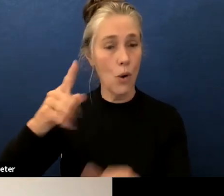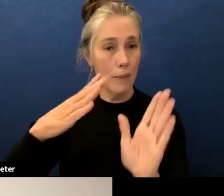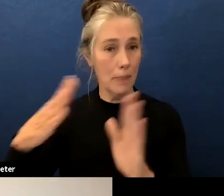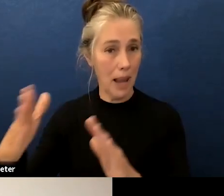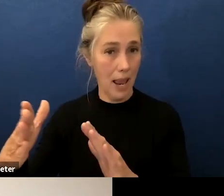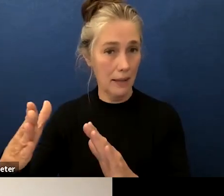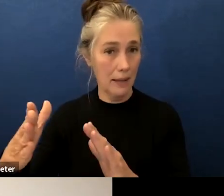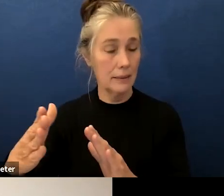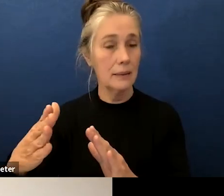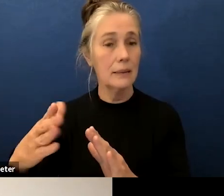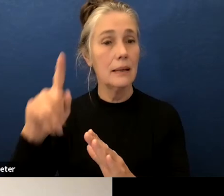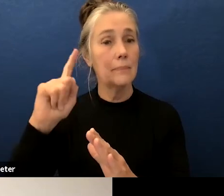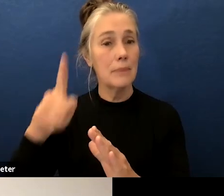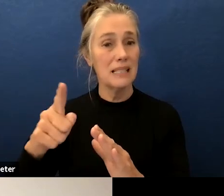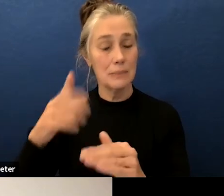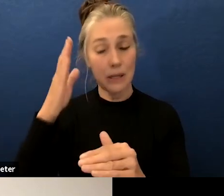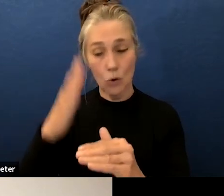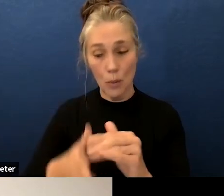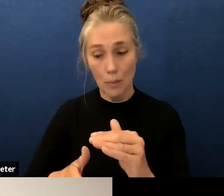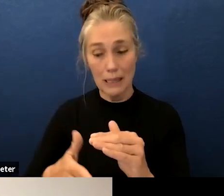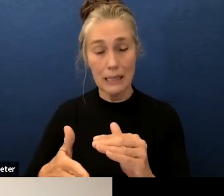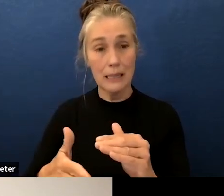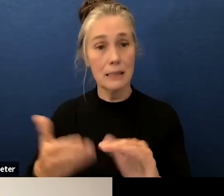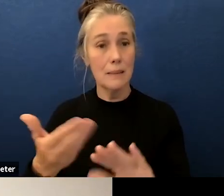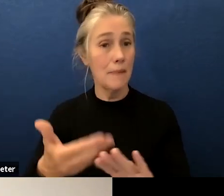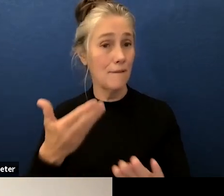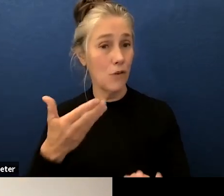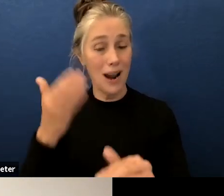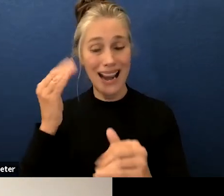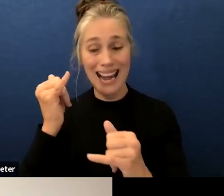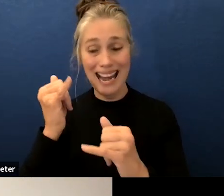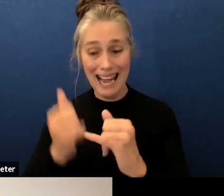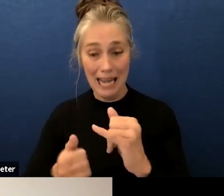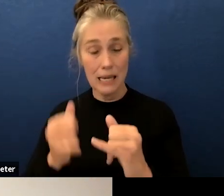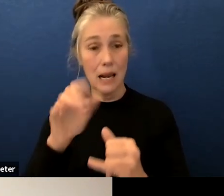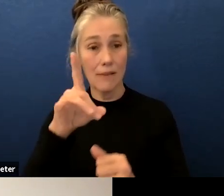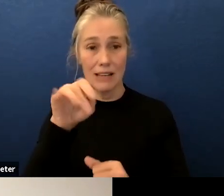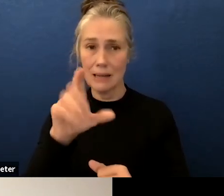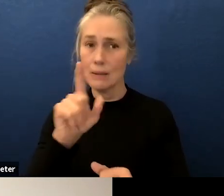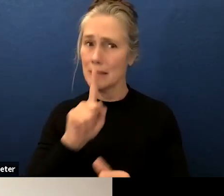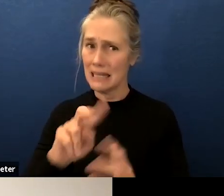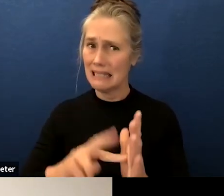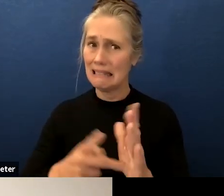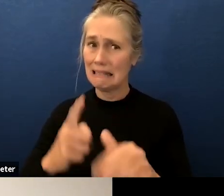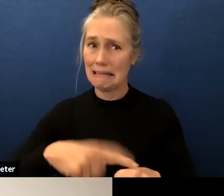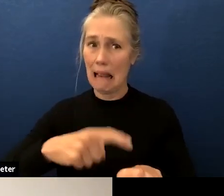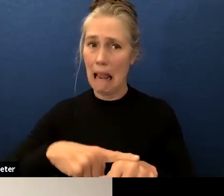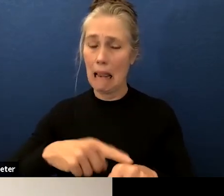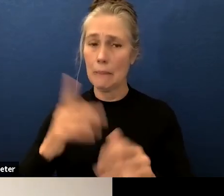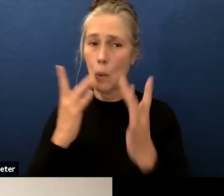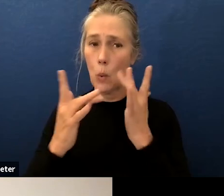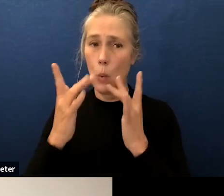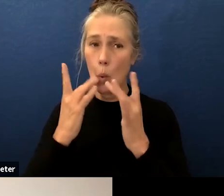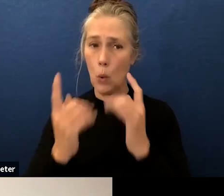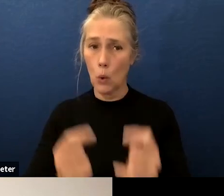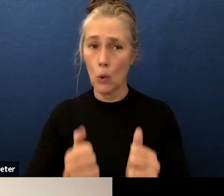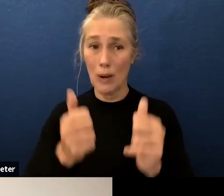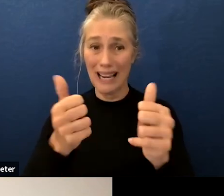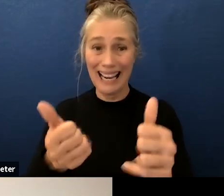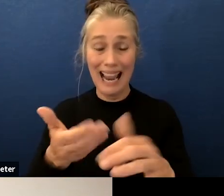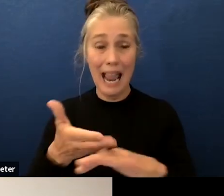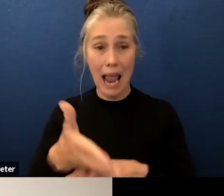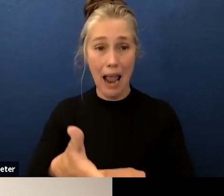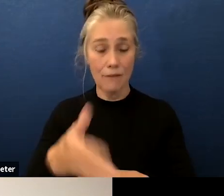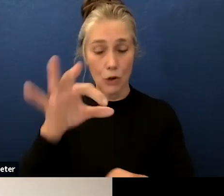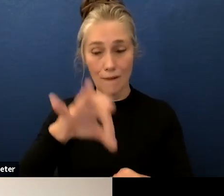to be completed by the end of december so it's a quick turnaround after the vote we do nothing with the plan